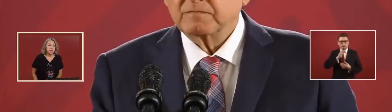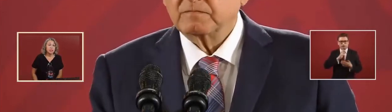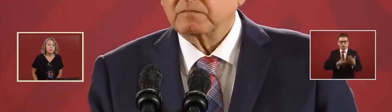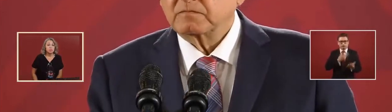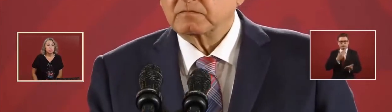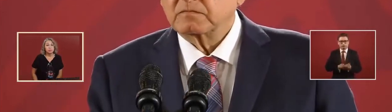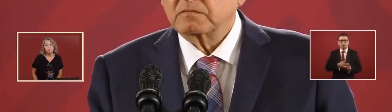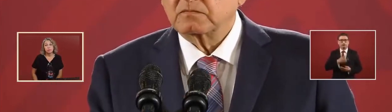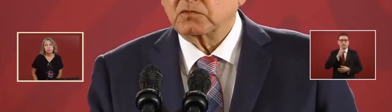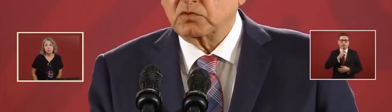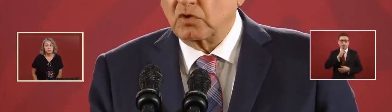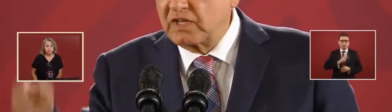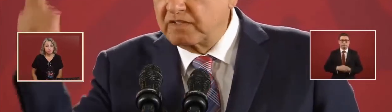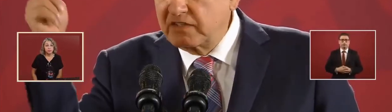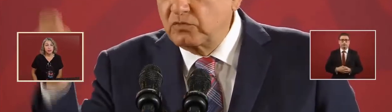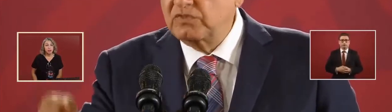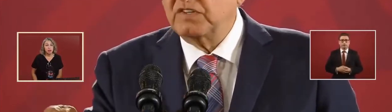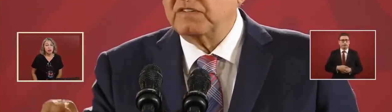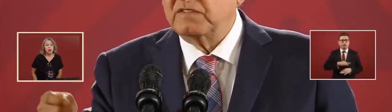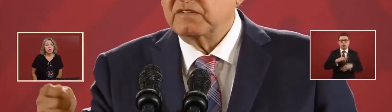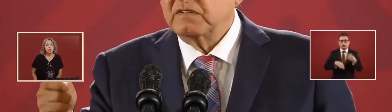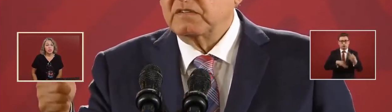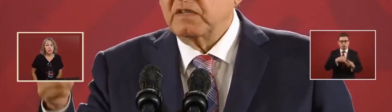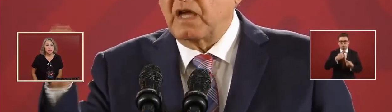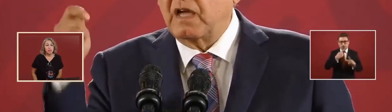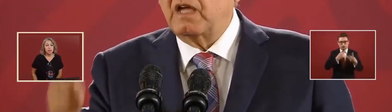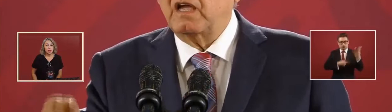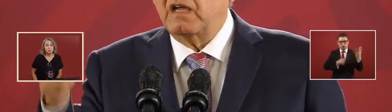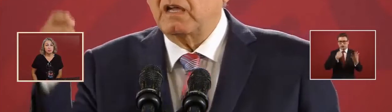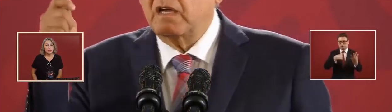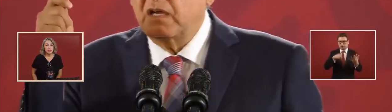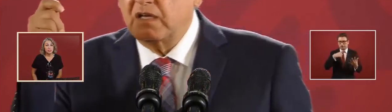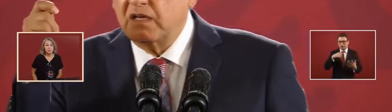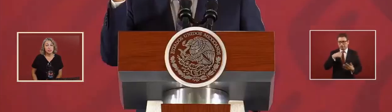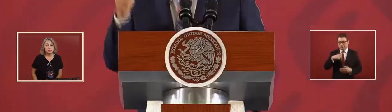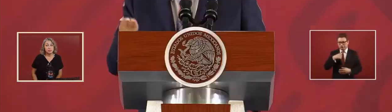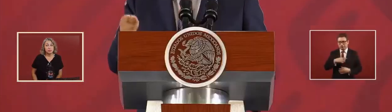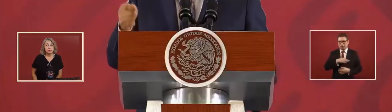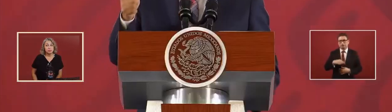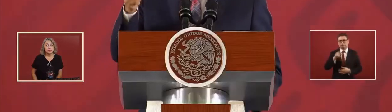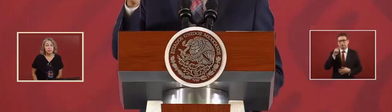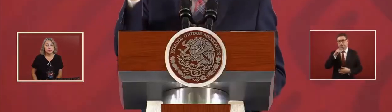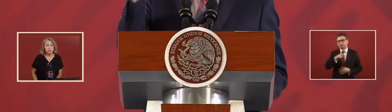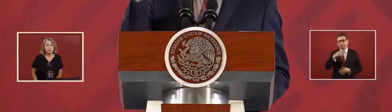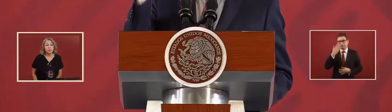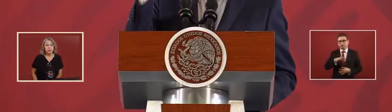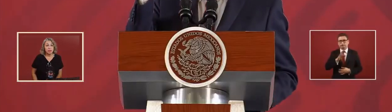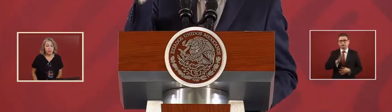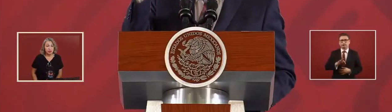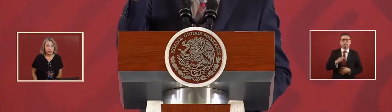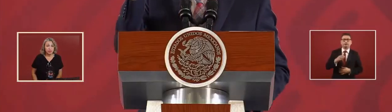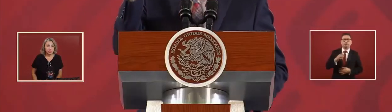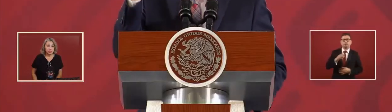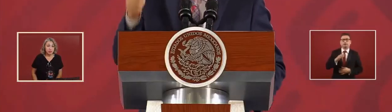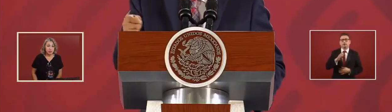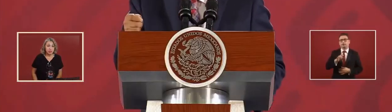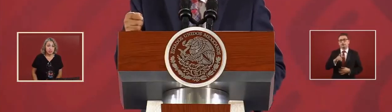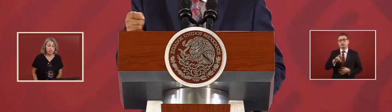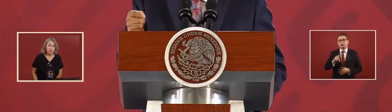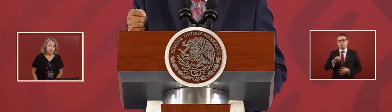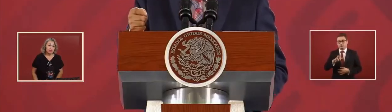All the complaints that are given to the elected